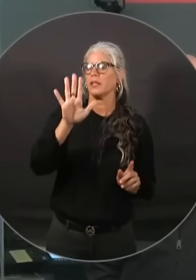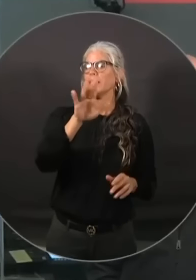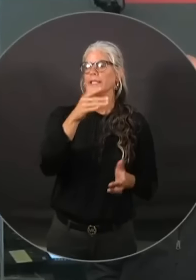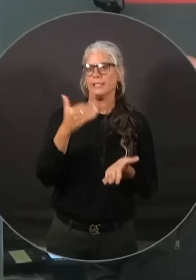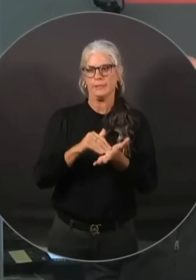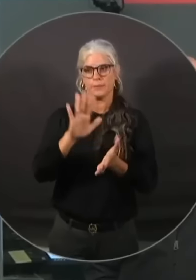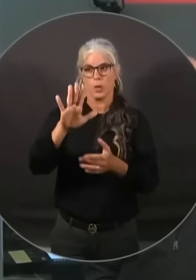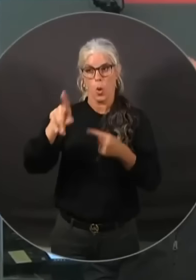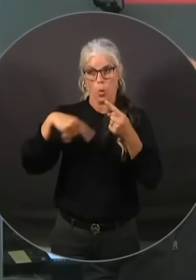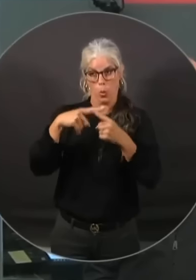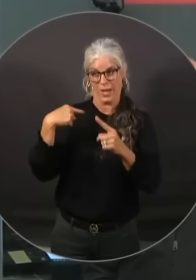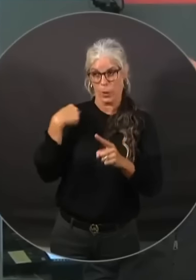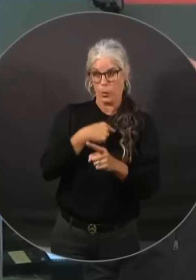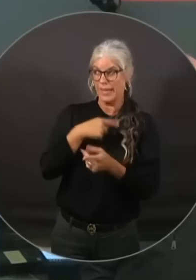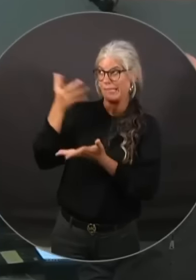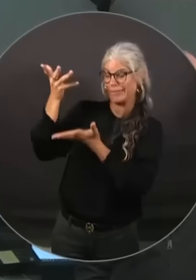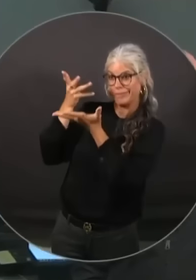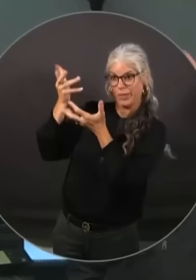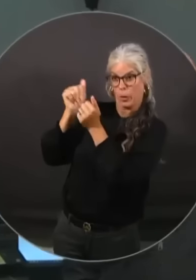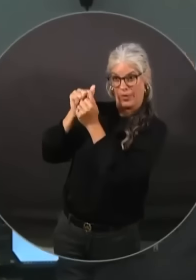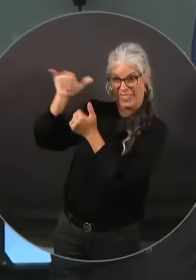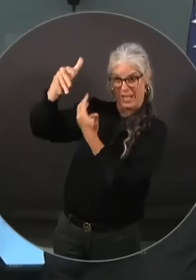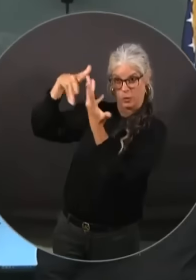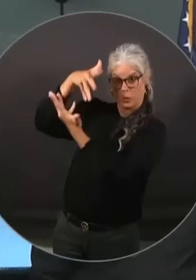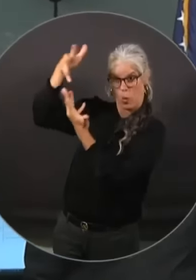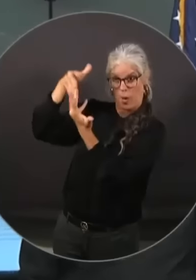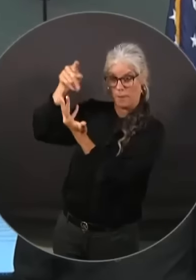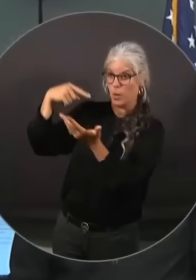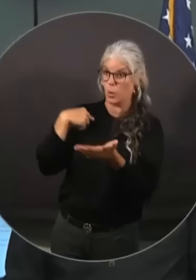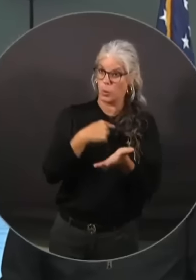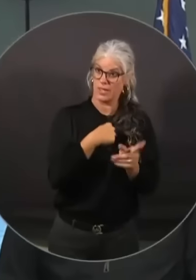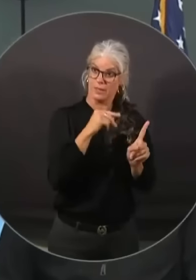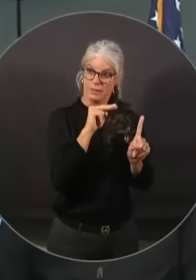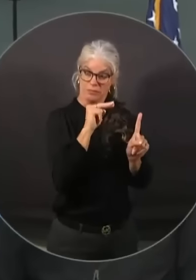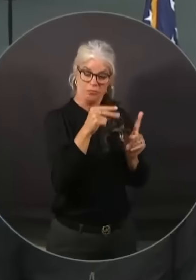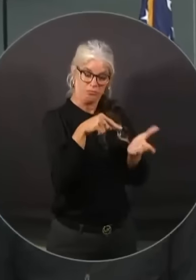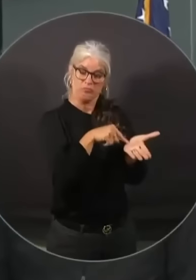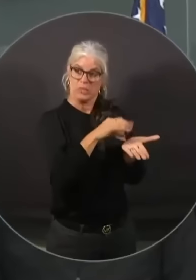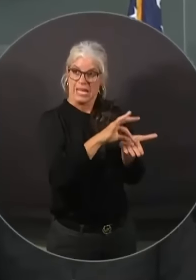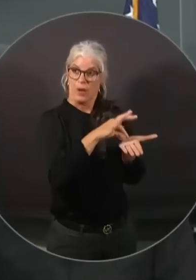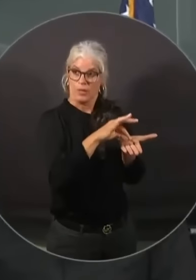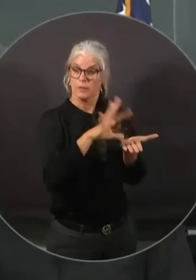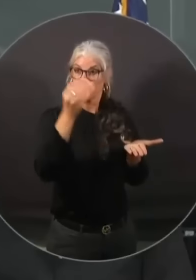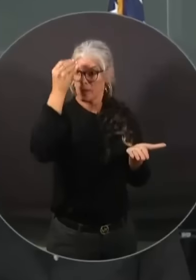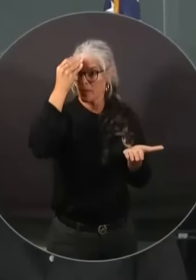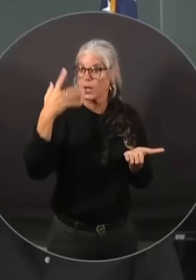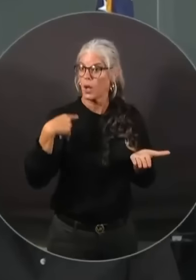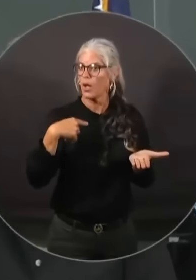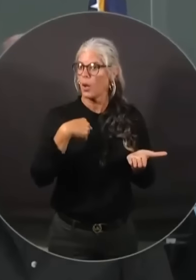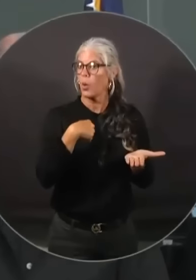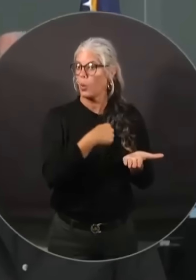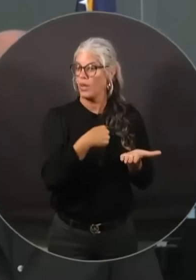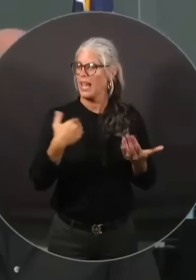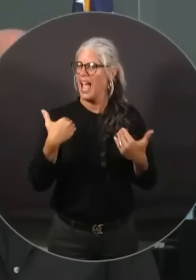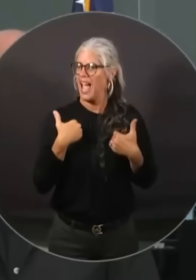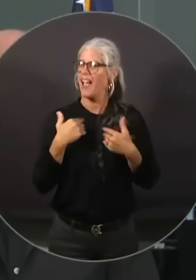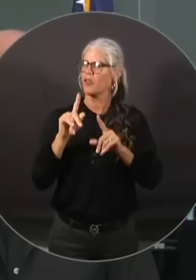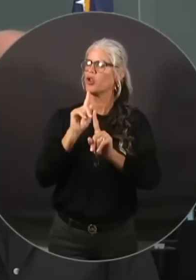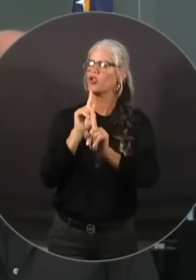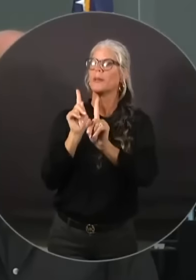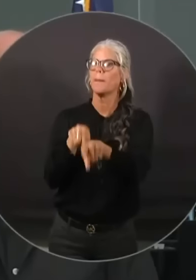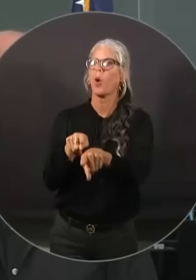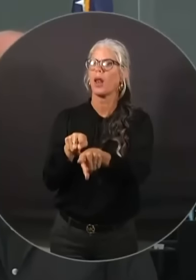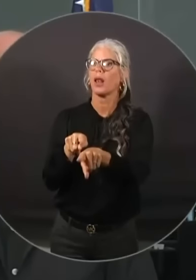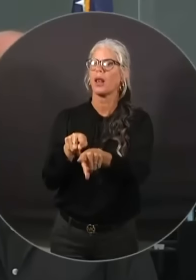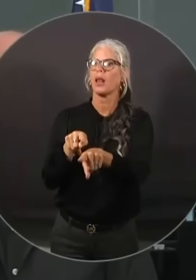if there's a traffic accident we count it right i mean so but i mean we we did we do have a report uh in dixie